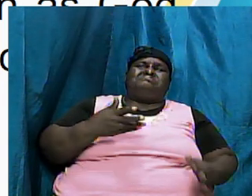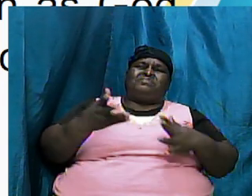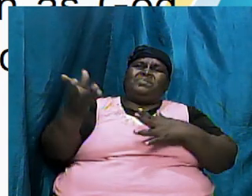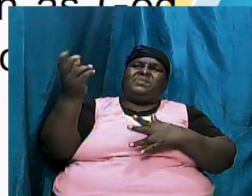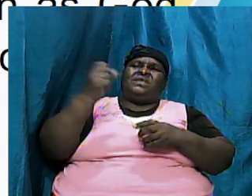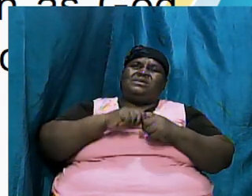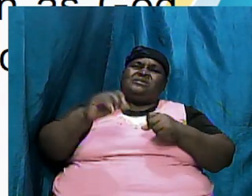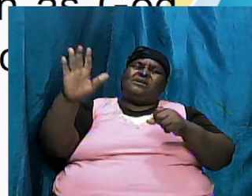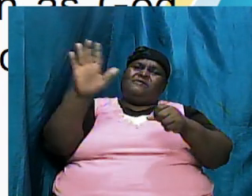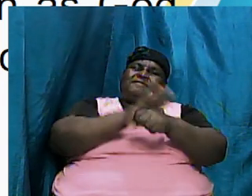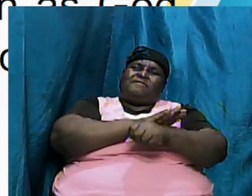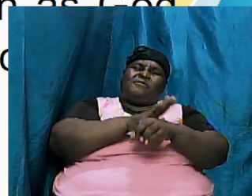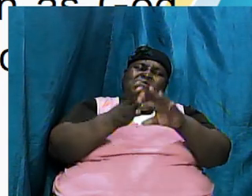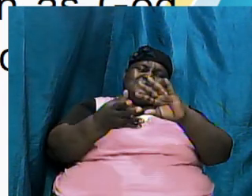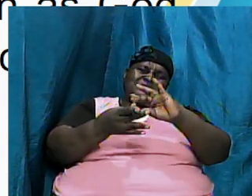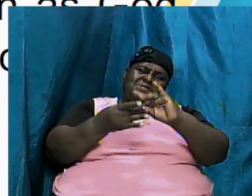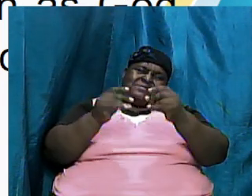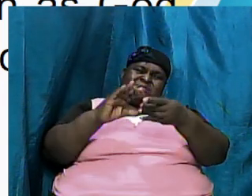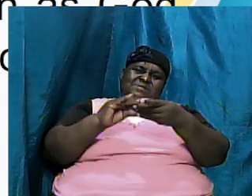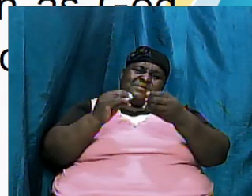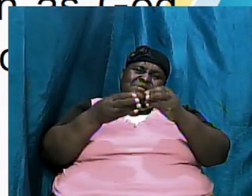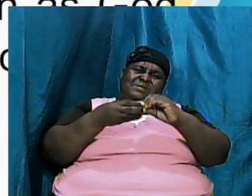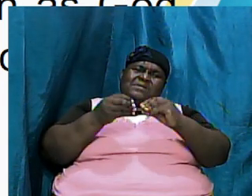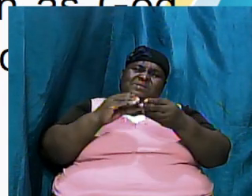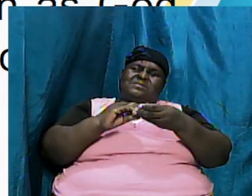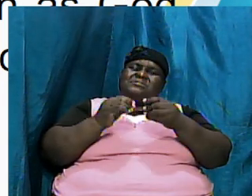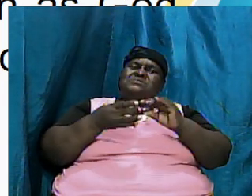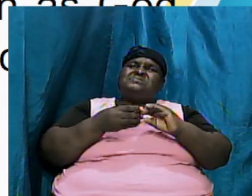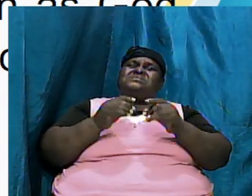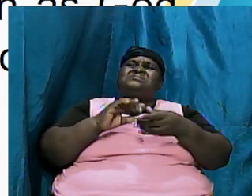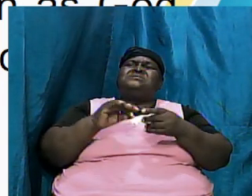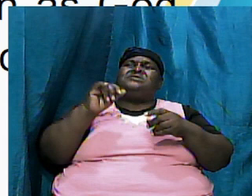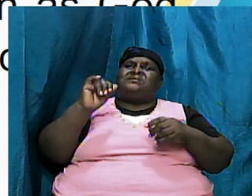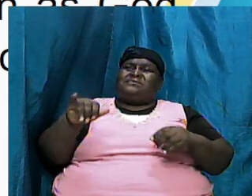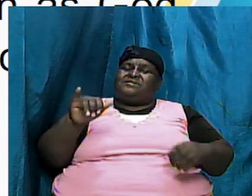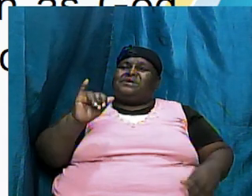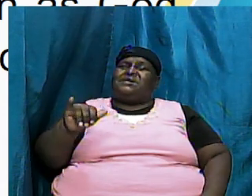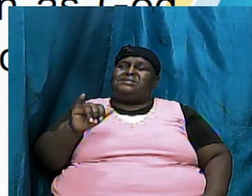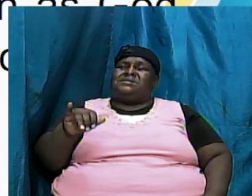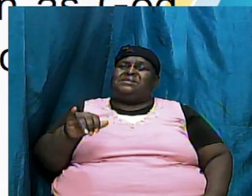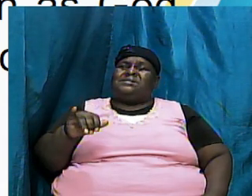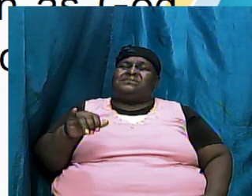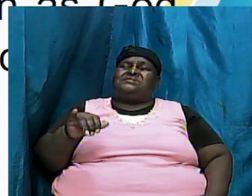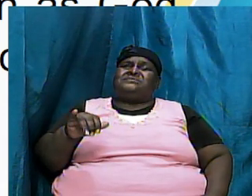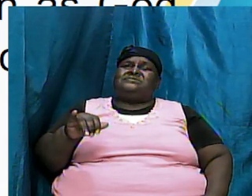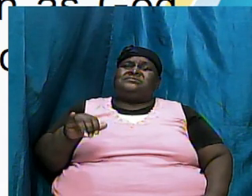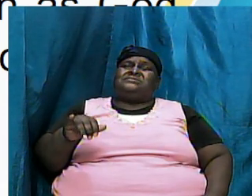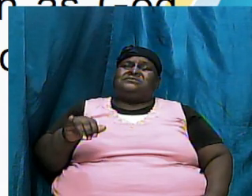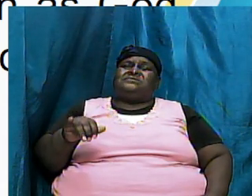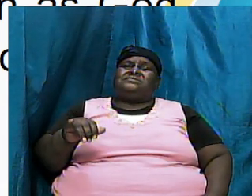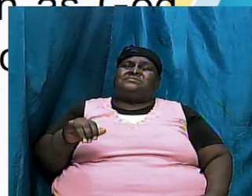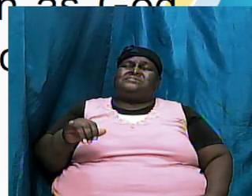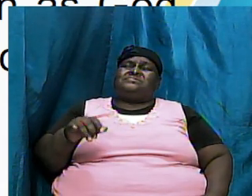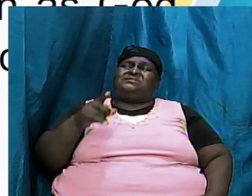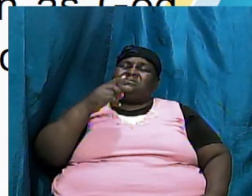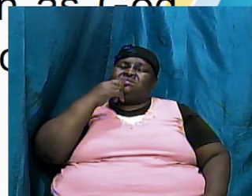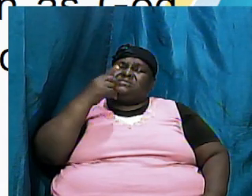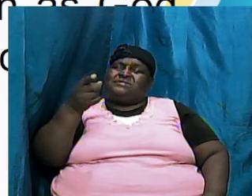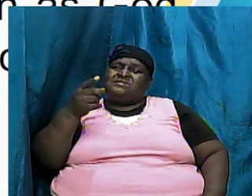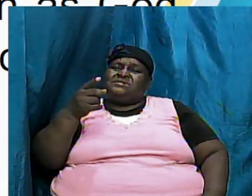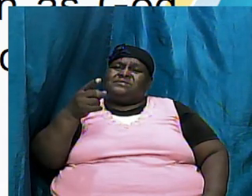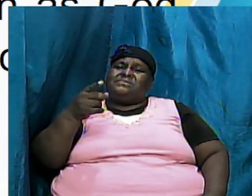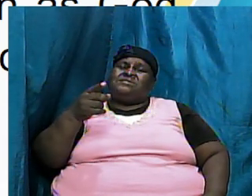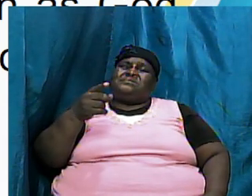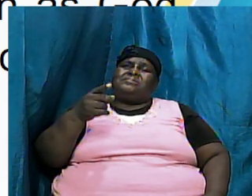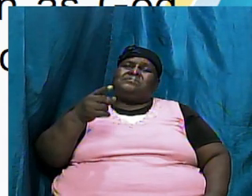full story that would have and will be emerging from